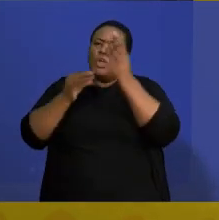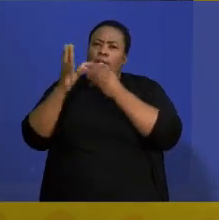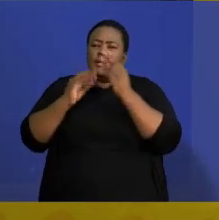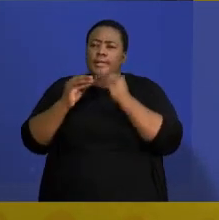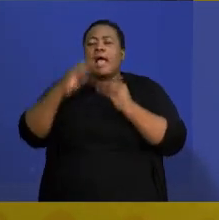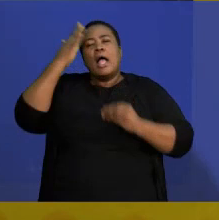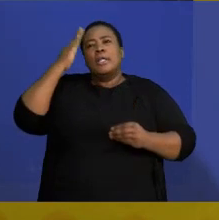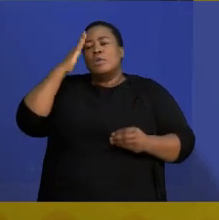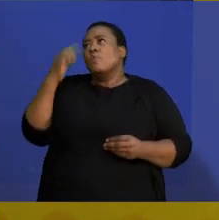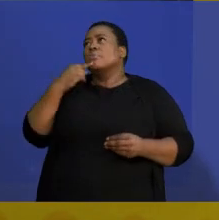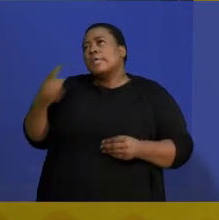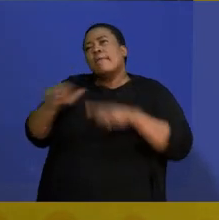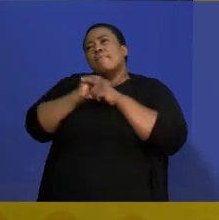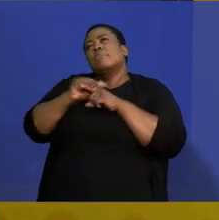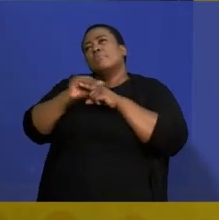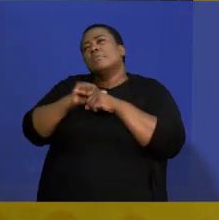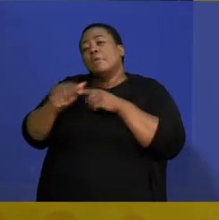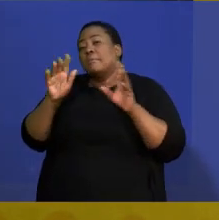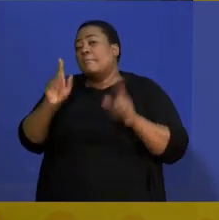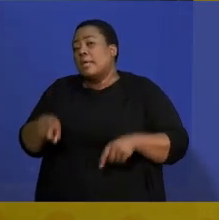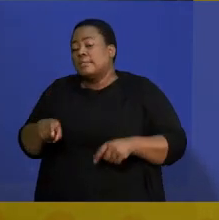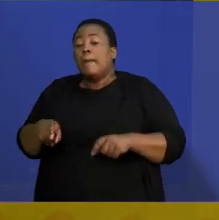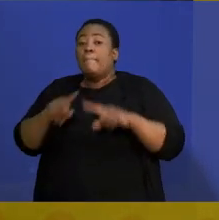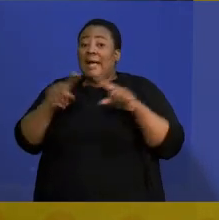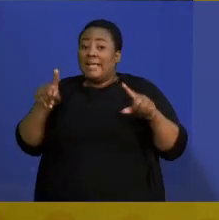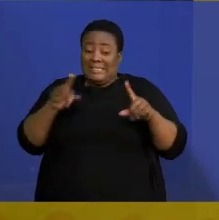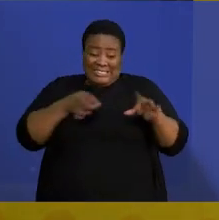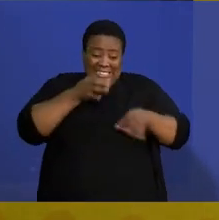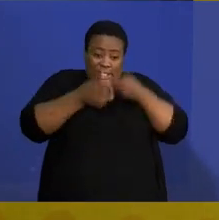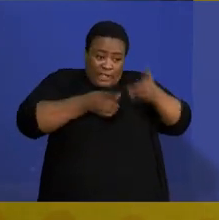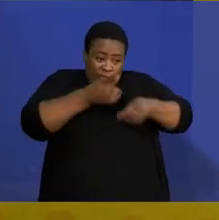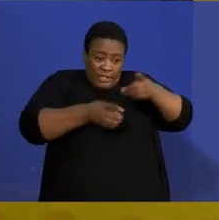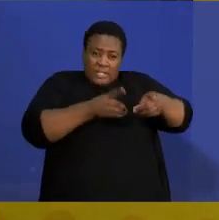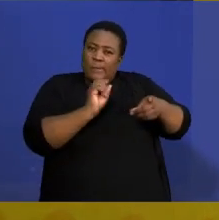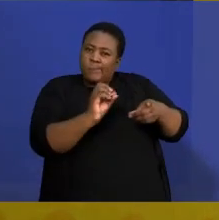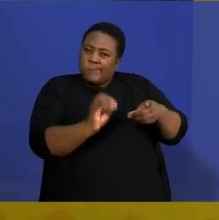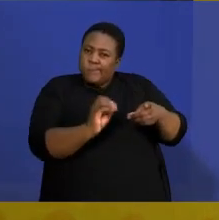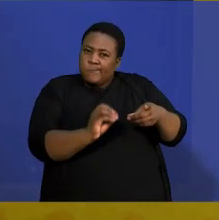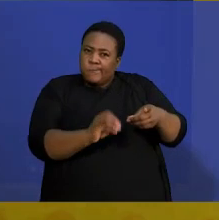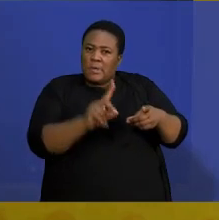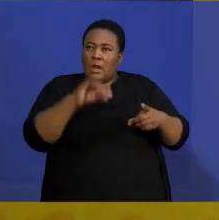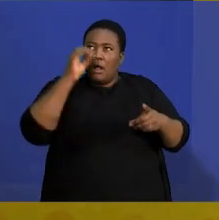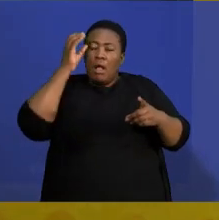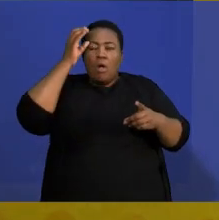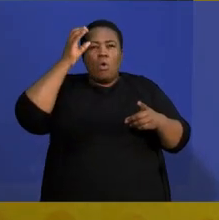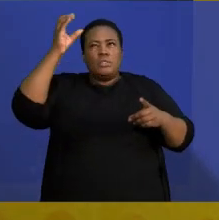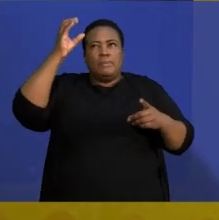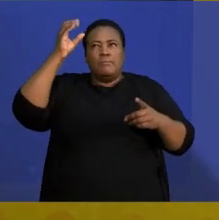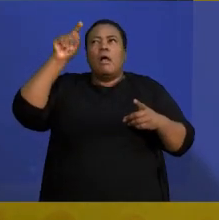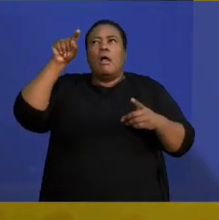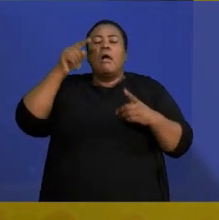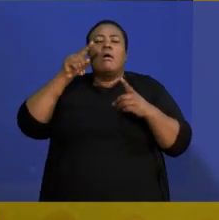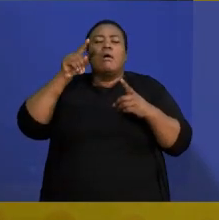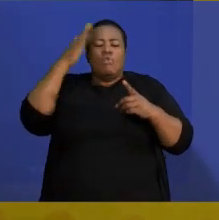practice, you need to practice. But there are definitions that you need to know. There are concepts that you need to know and link them to formulas.